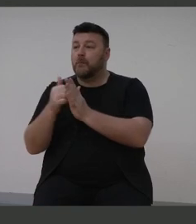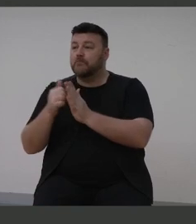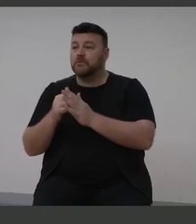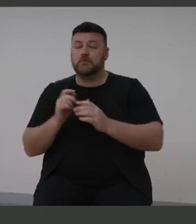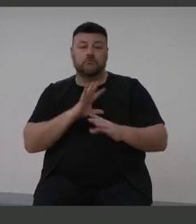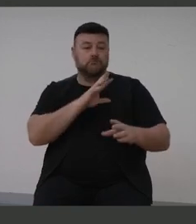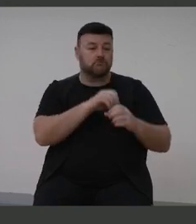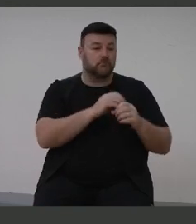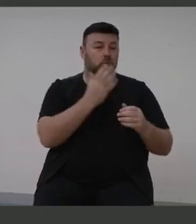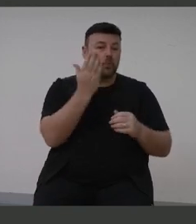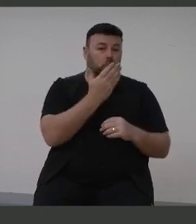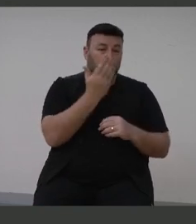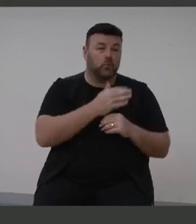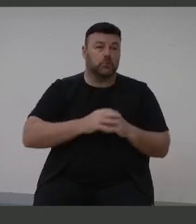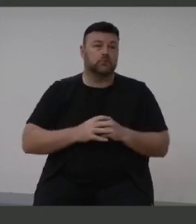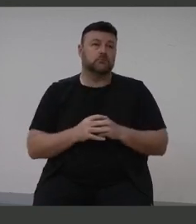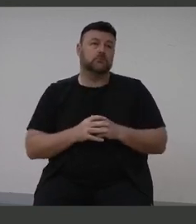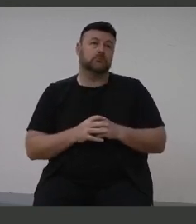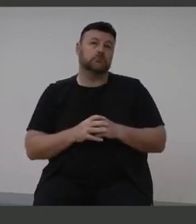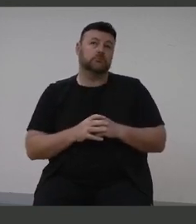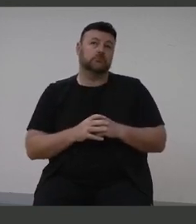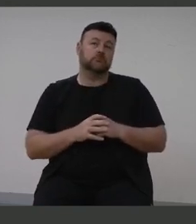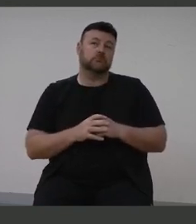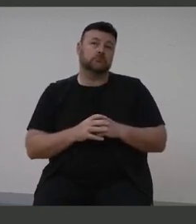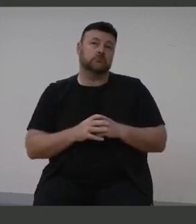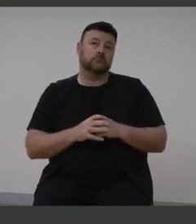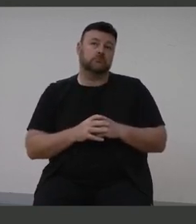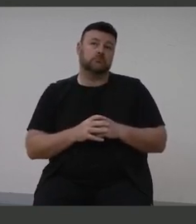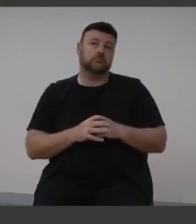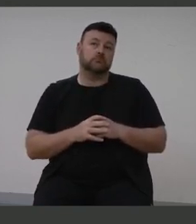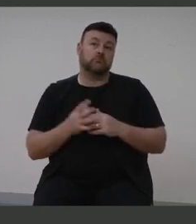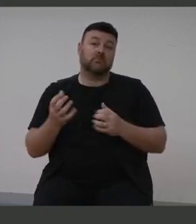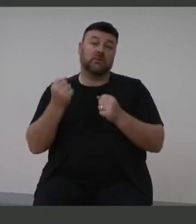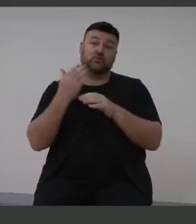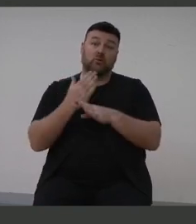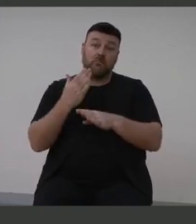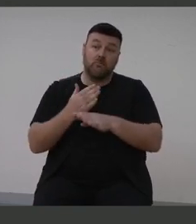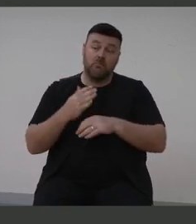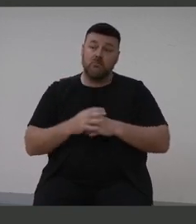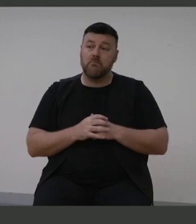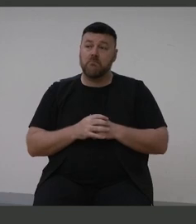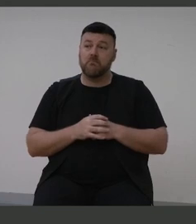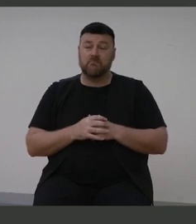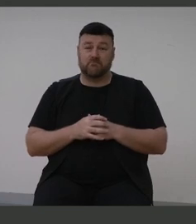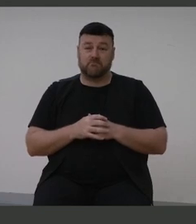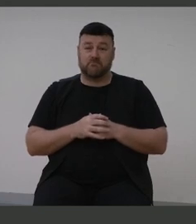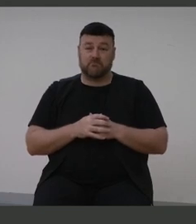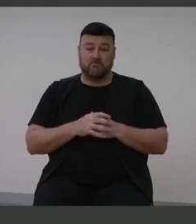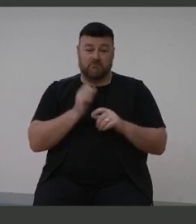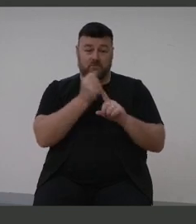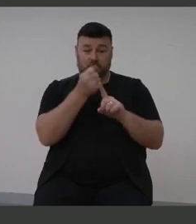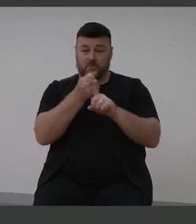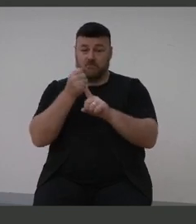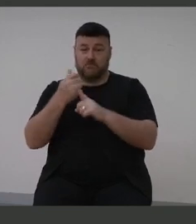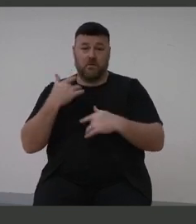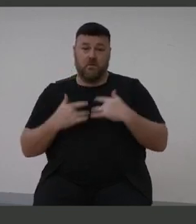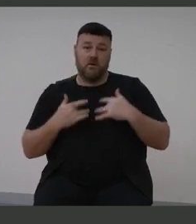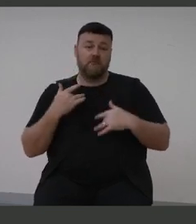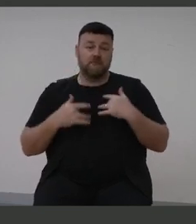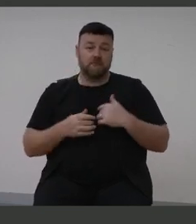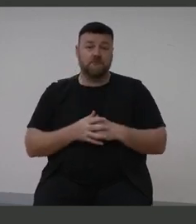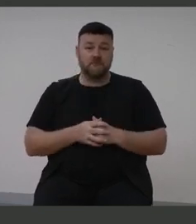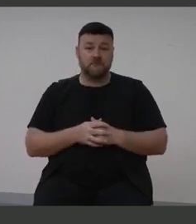in school, employment, in all aspects of life.